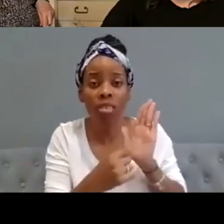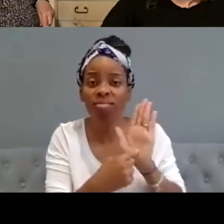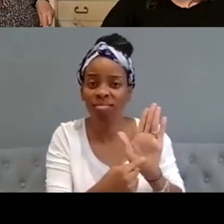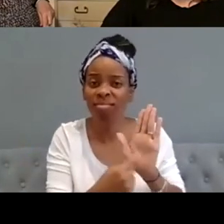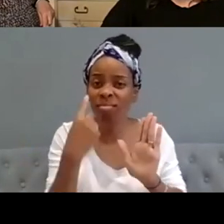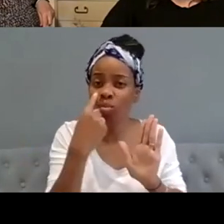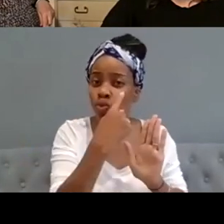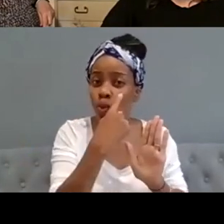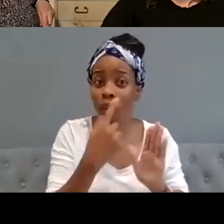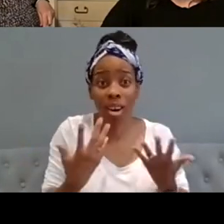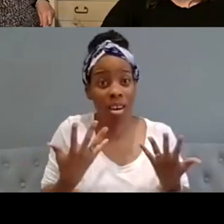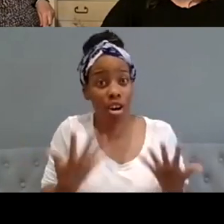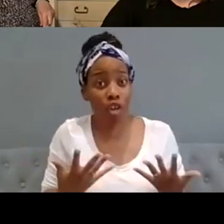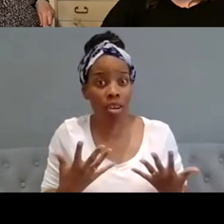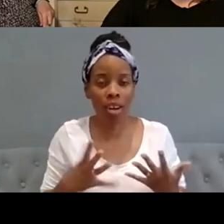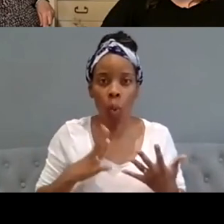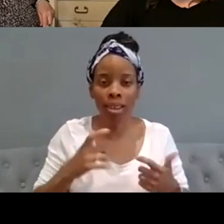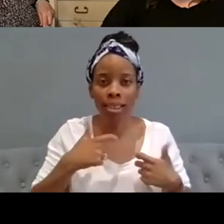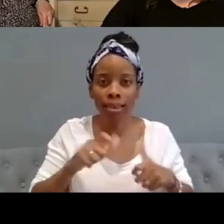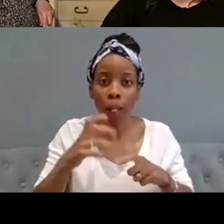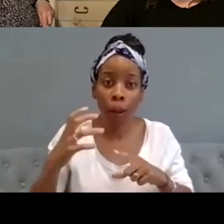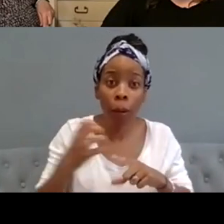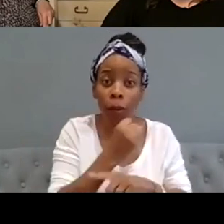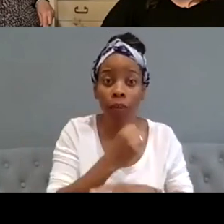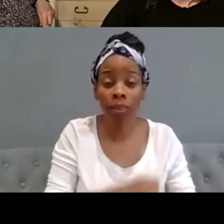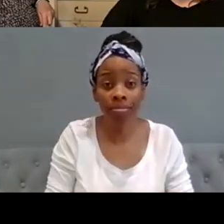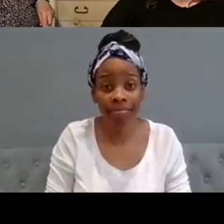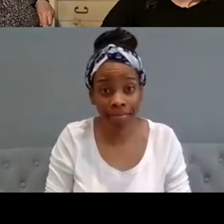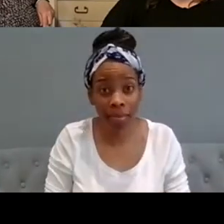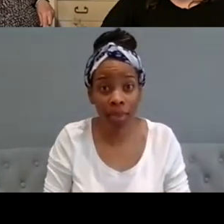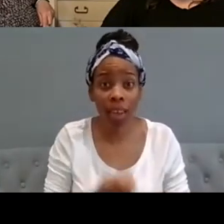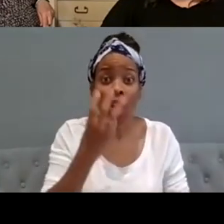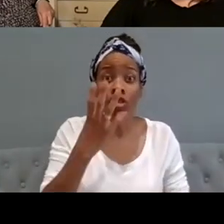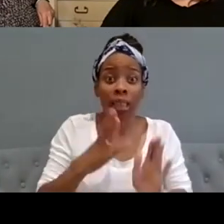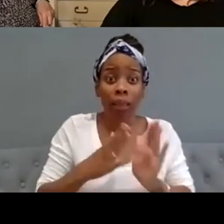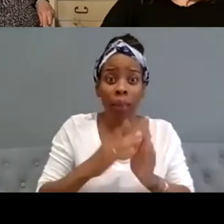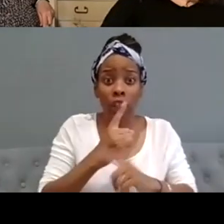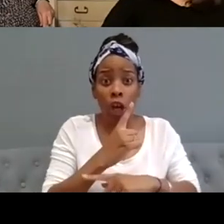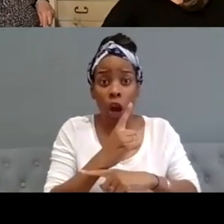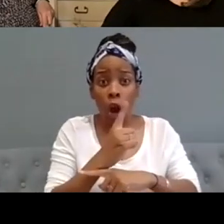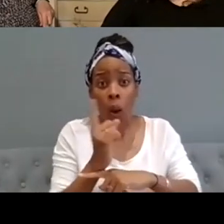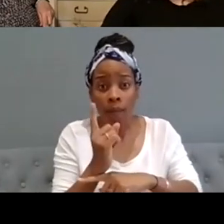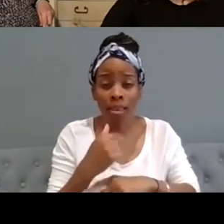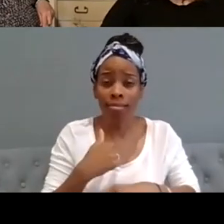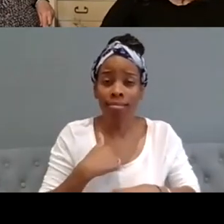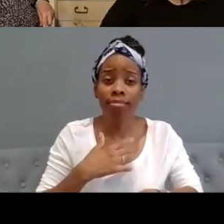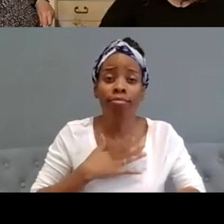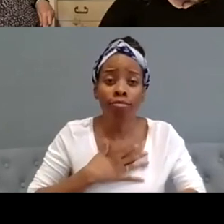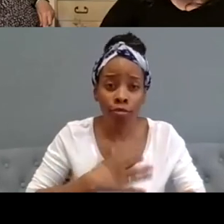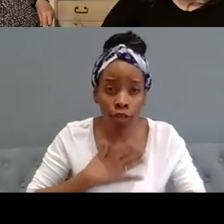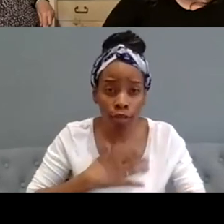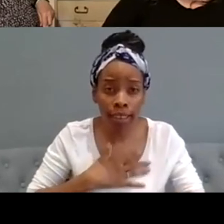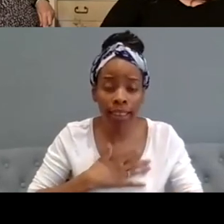reality um we have gone three minutes over so i have to apologize to everyone um in the